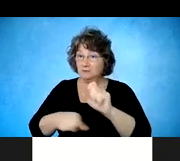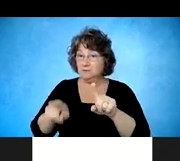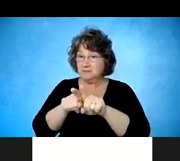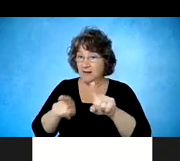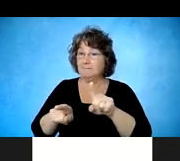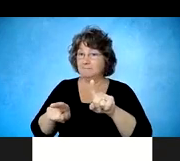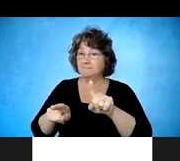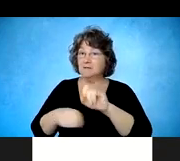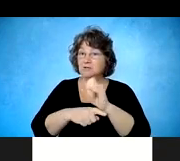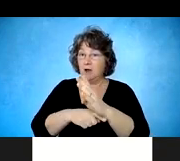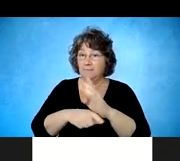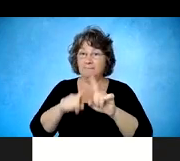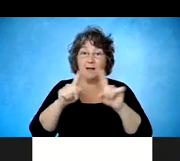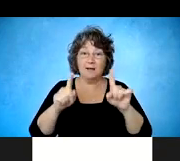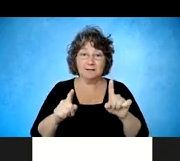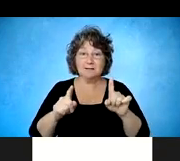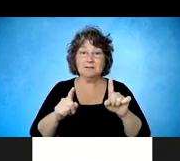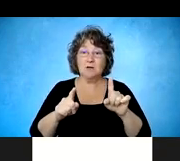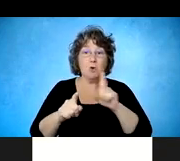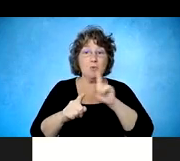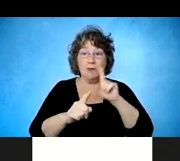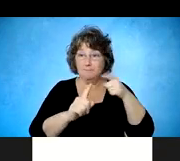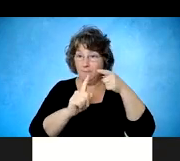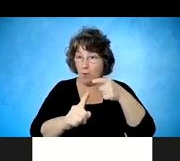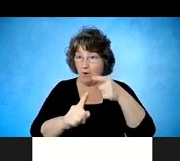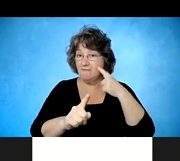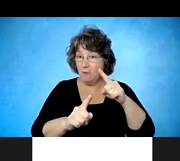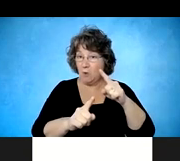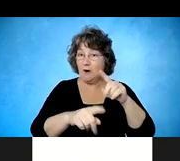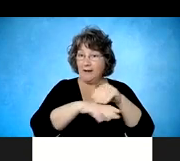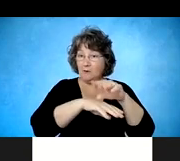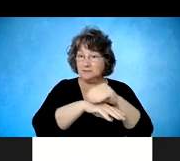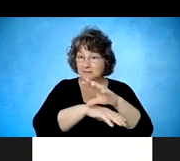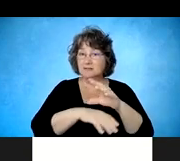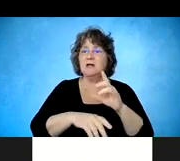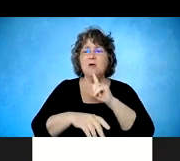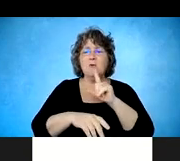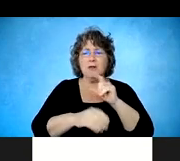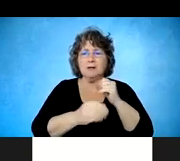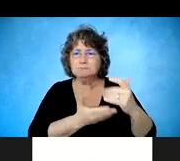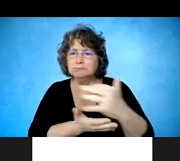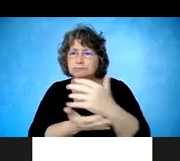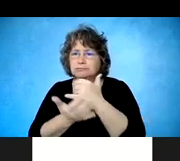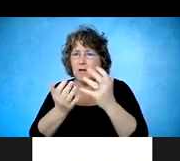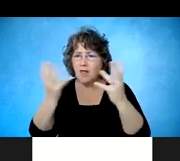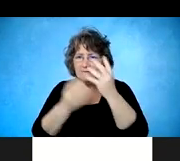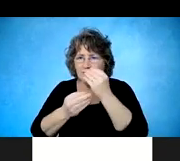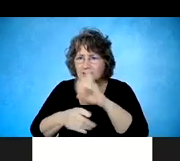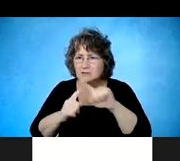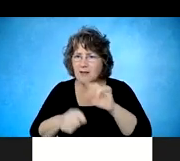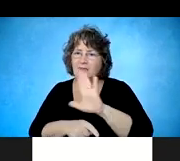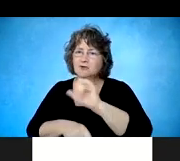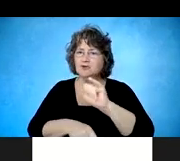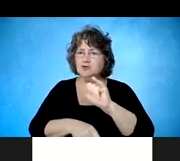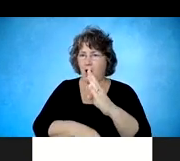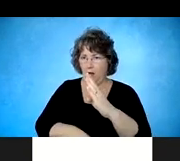vocational counseling sessions is really to collect as much information as we can about that person's job. So,